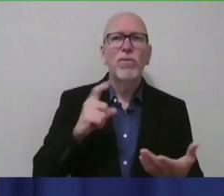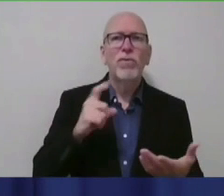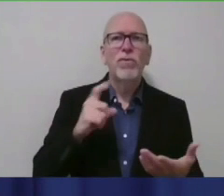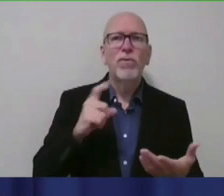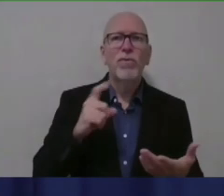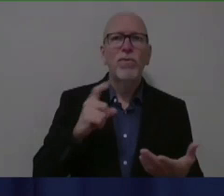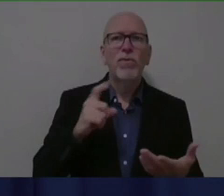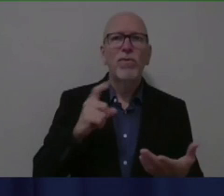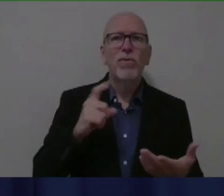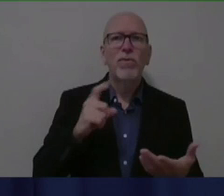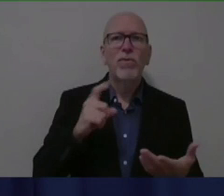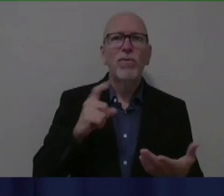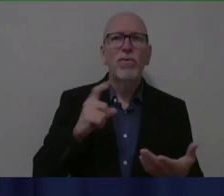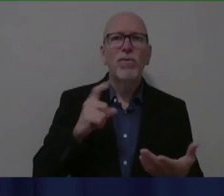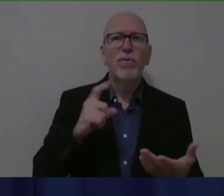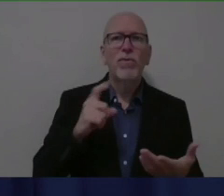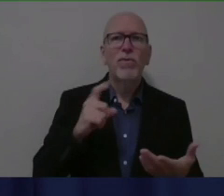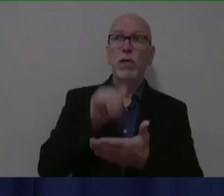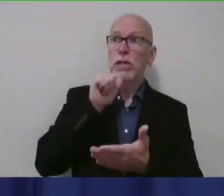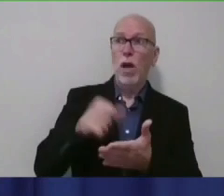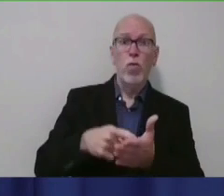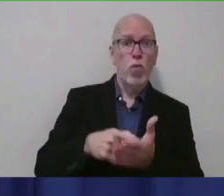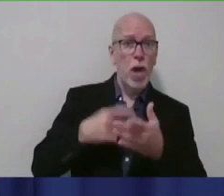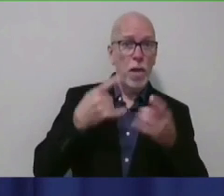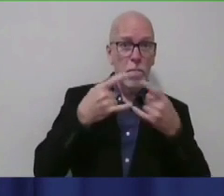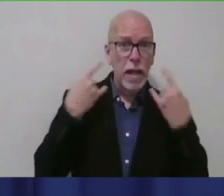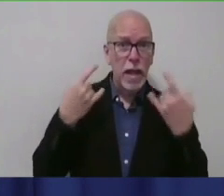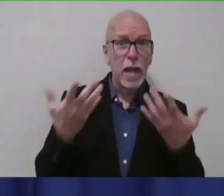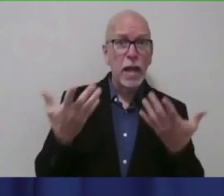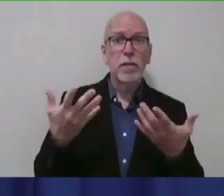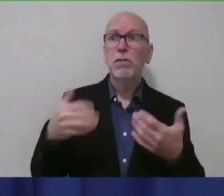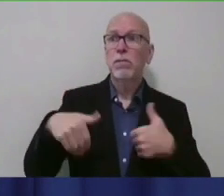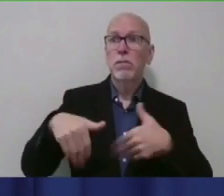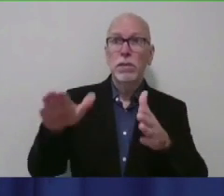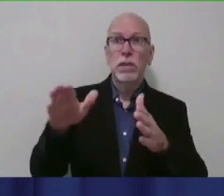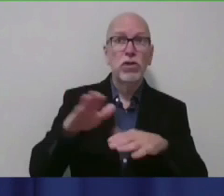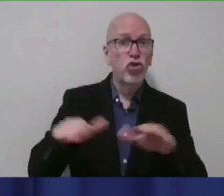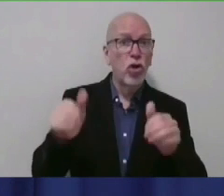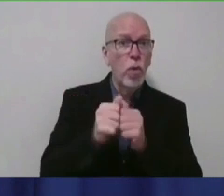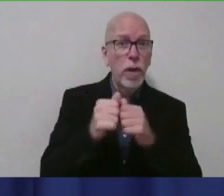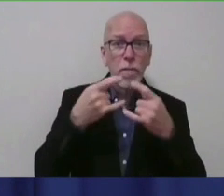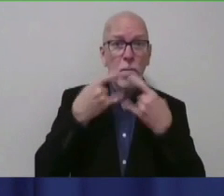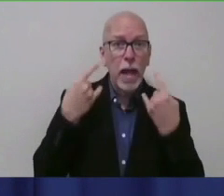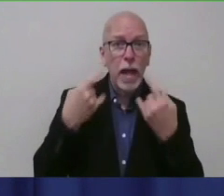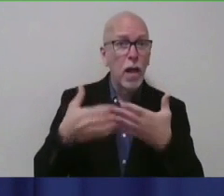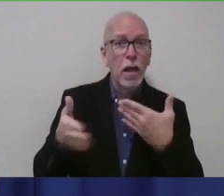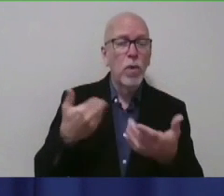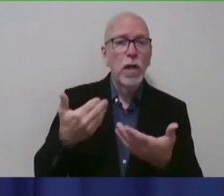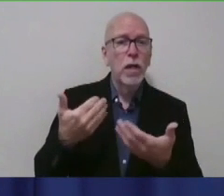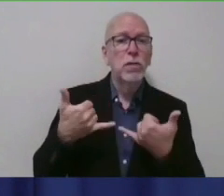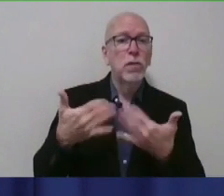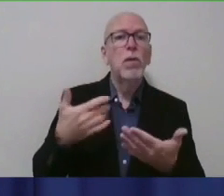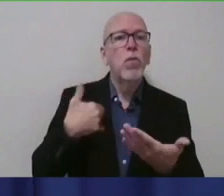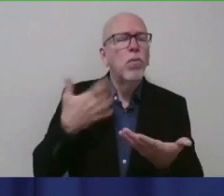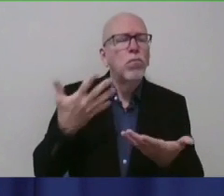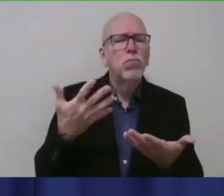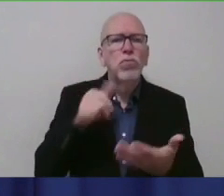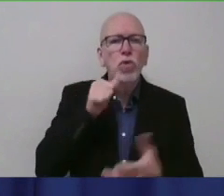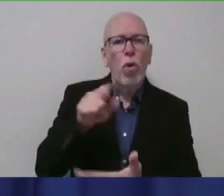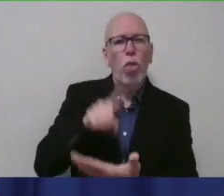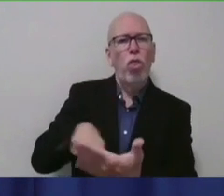for allowing their child to school with masks if they have concerns. Because we do know masks work to prevent the